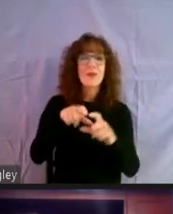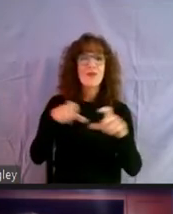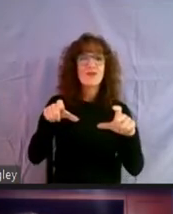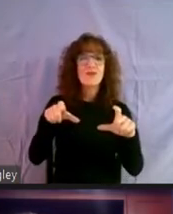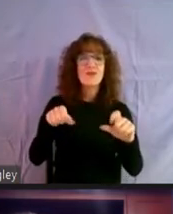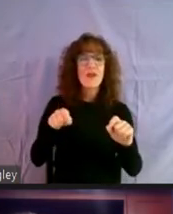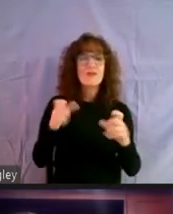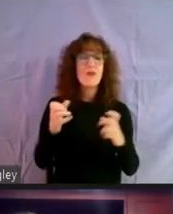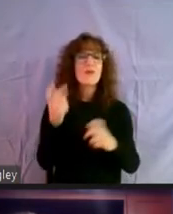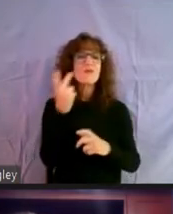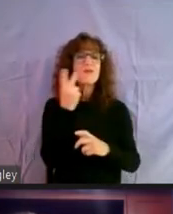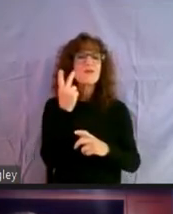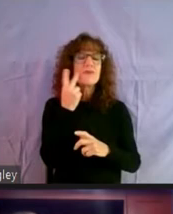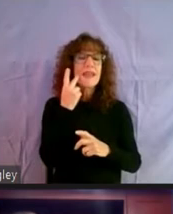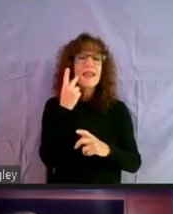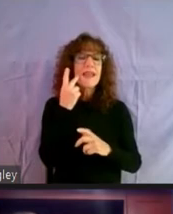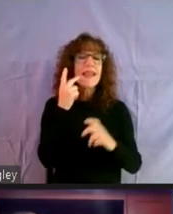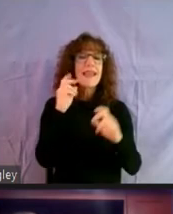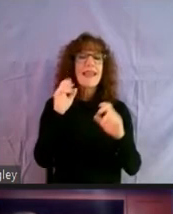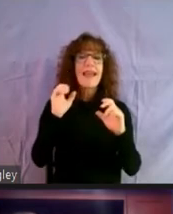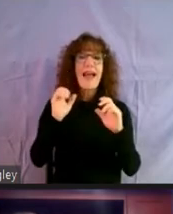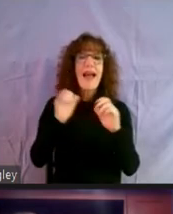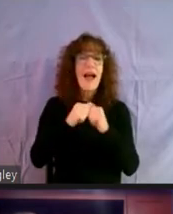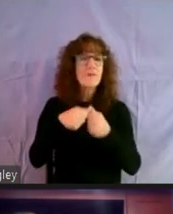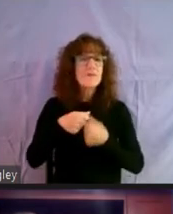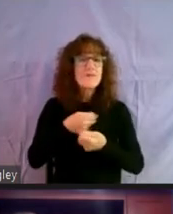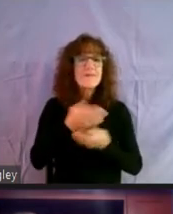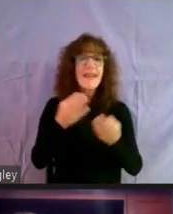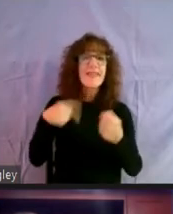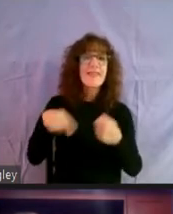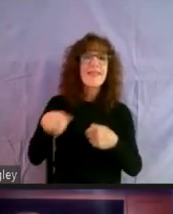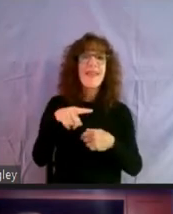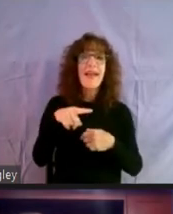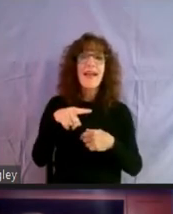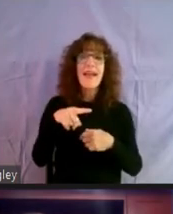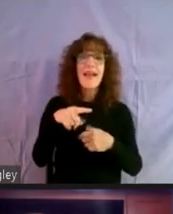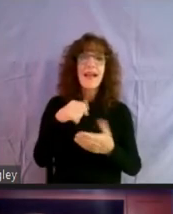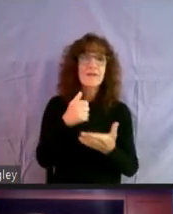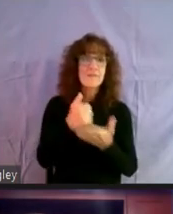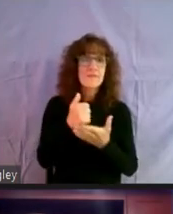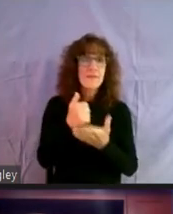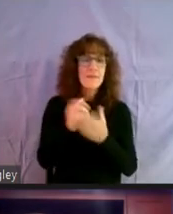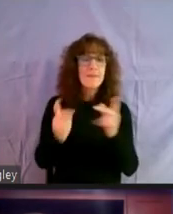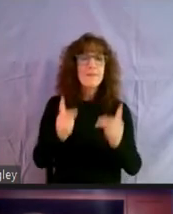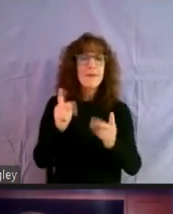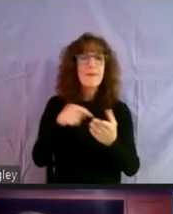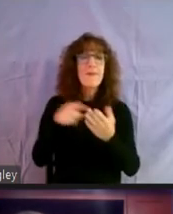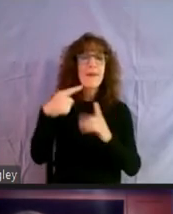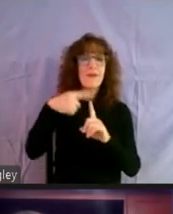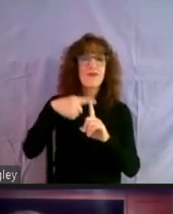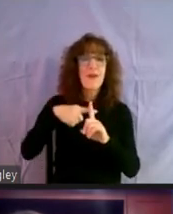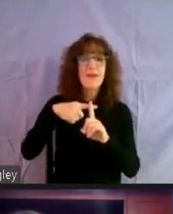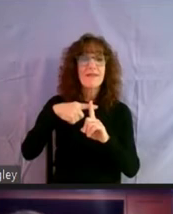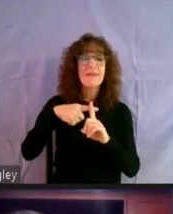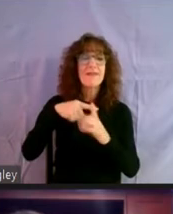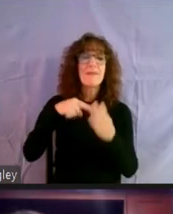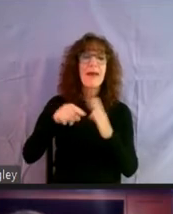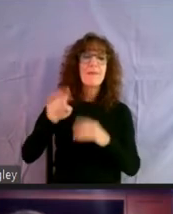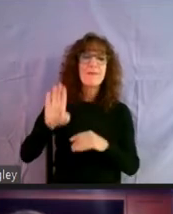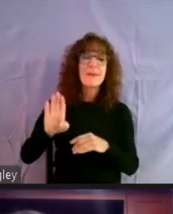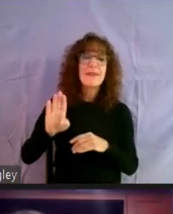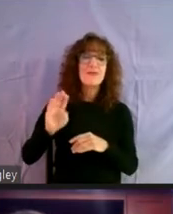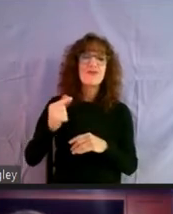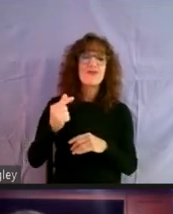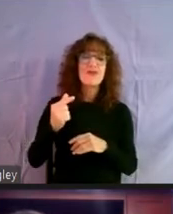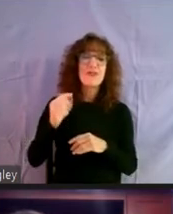to see how they could give out of their abundance. And they've actually been helping people pay their rents, pay their BGE bills